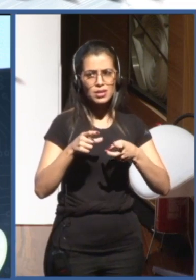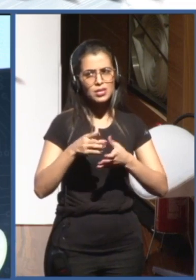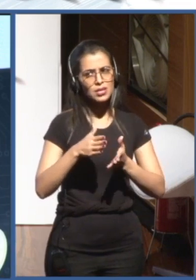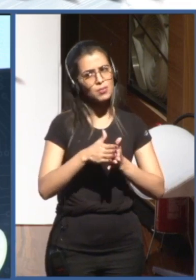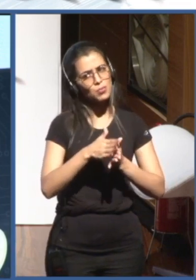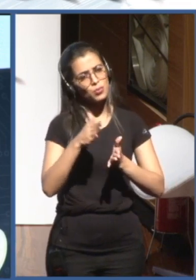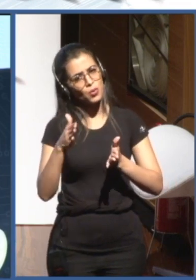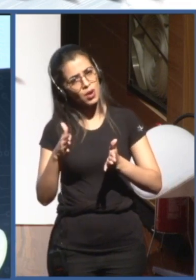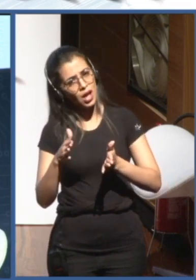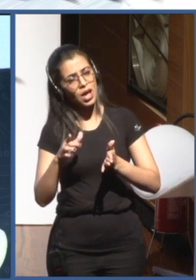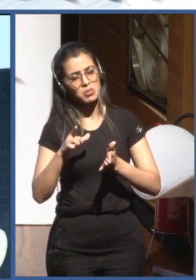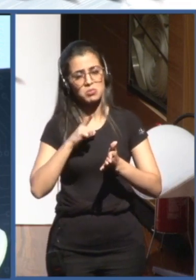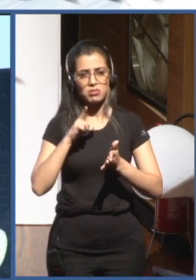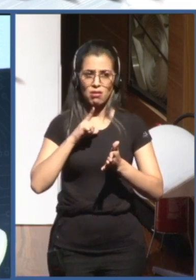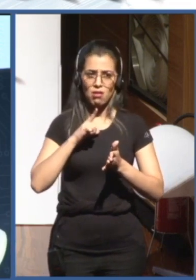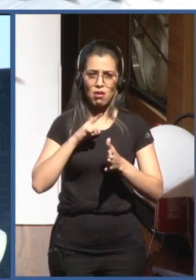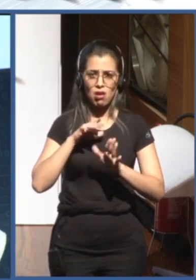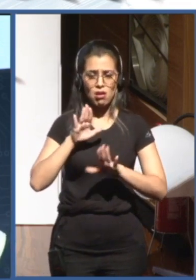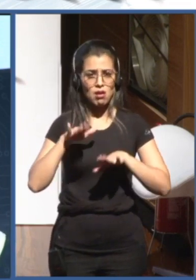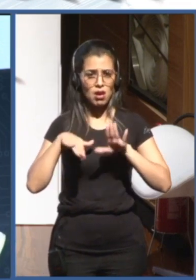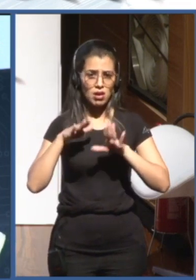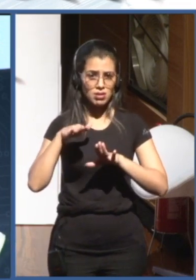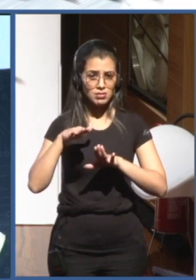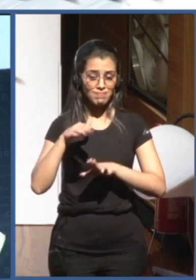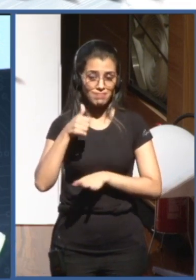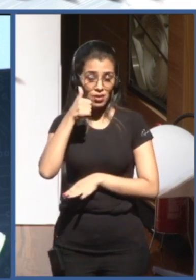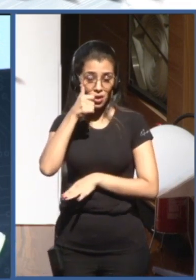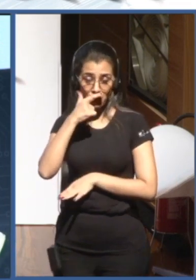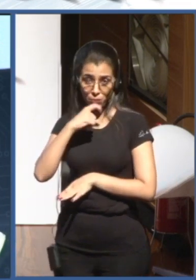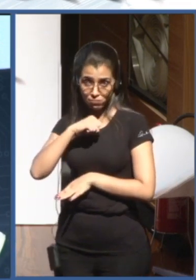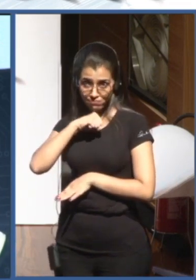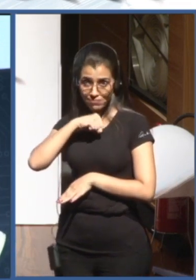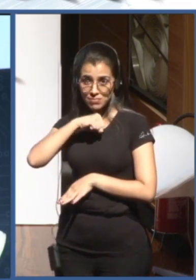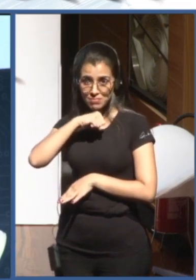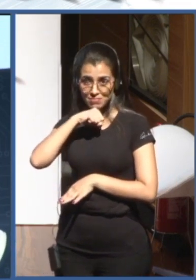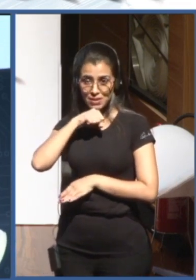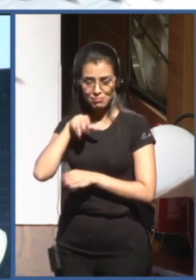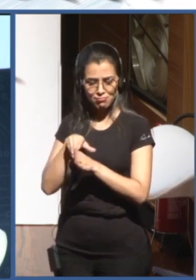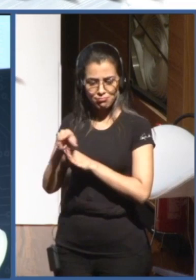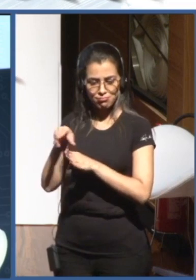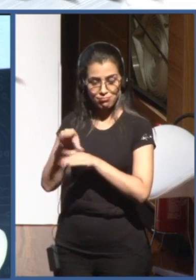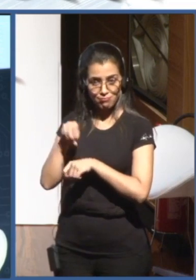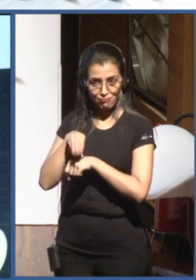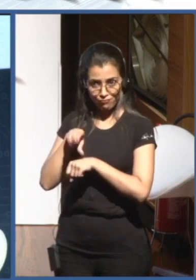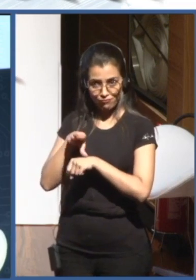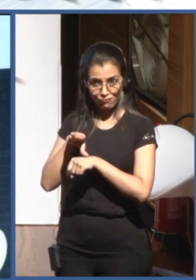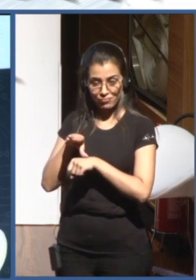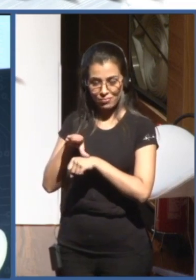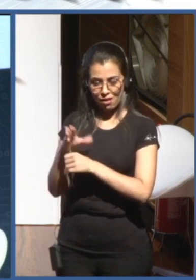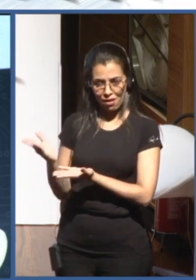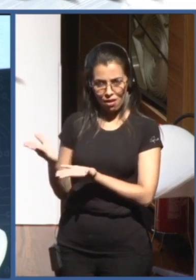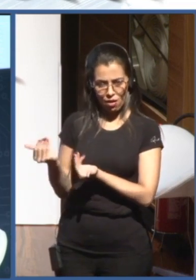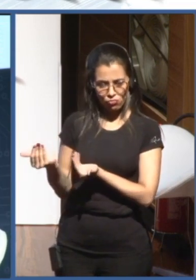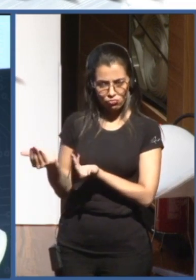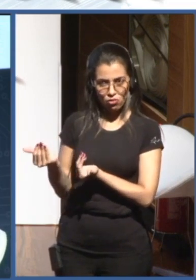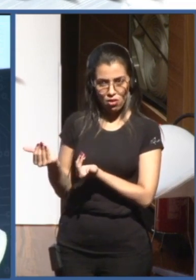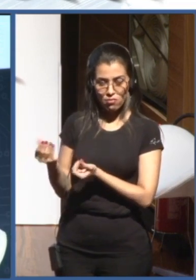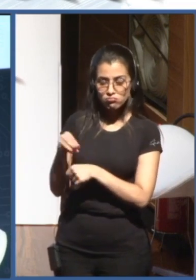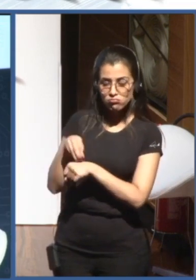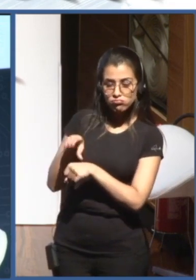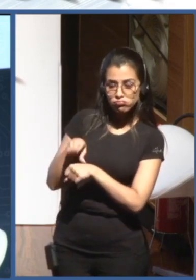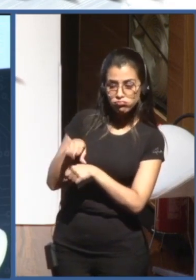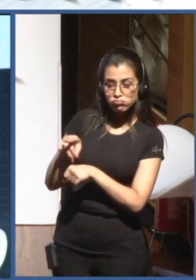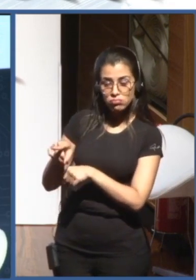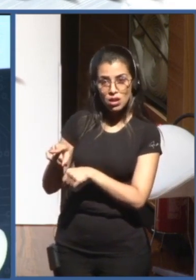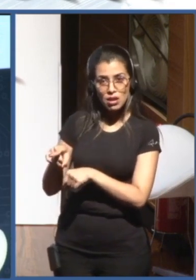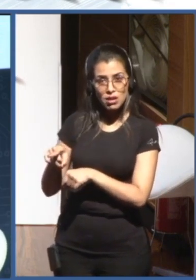cases, the parents are the ones who orientate the young people to take professions that are still traditional,